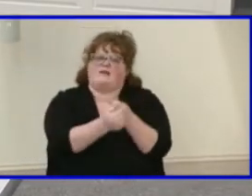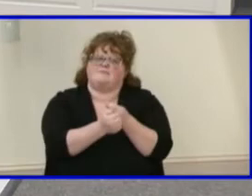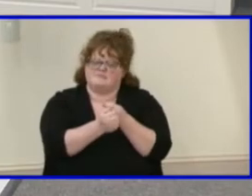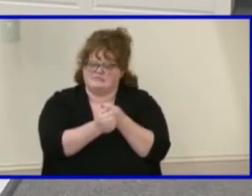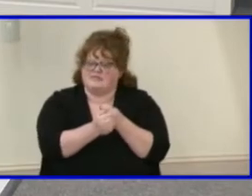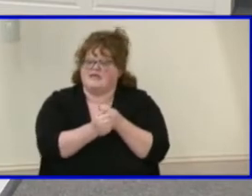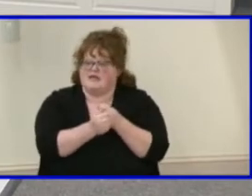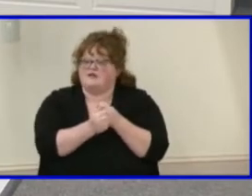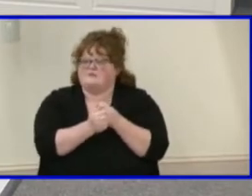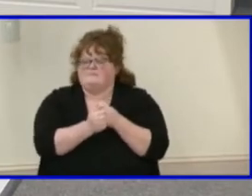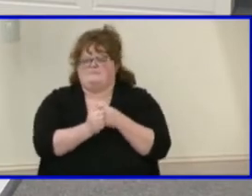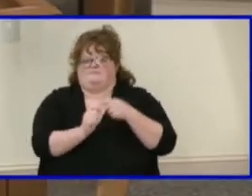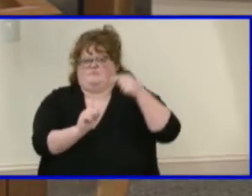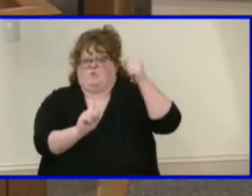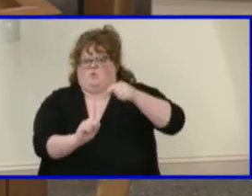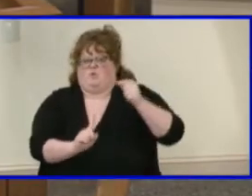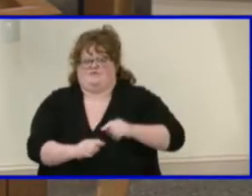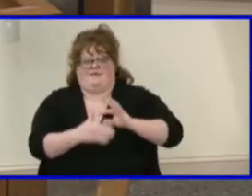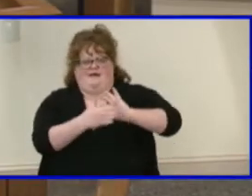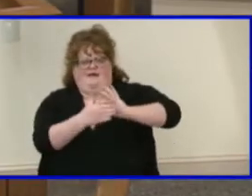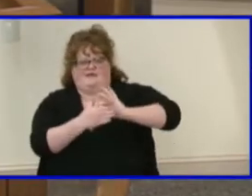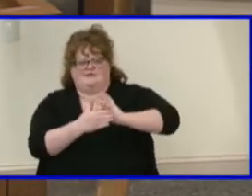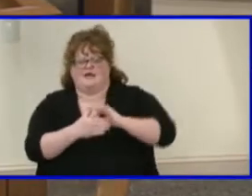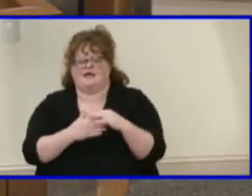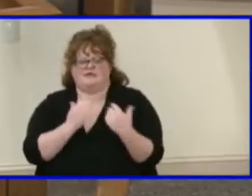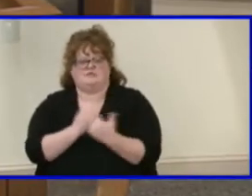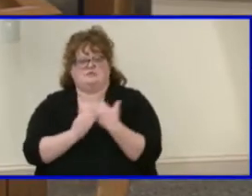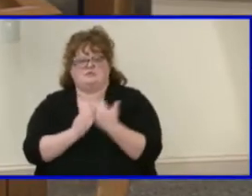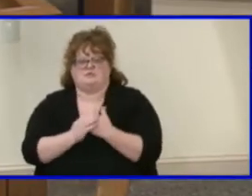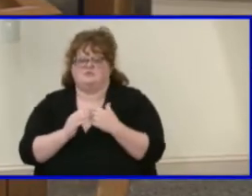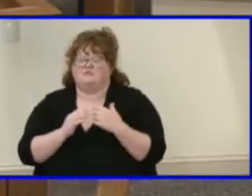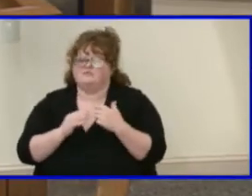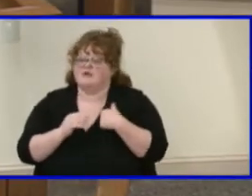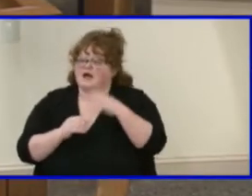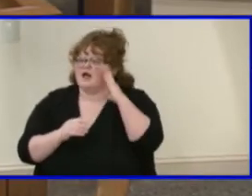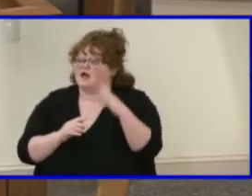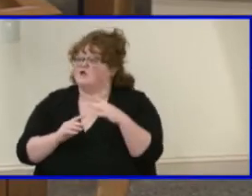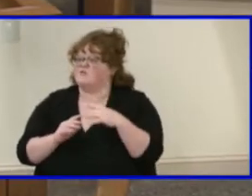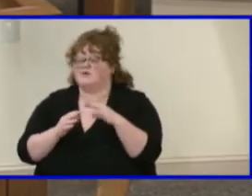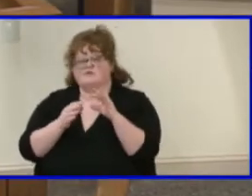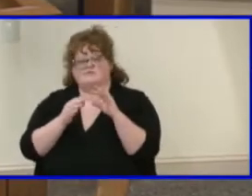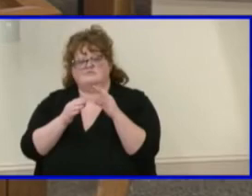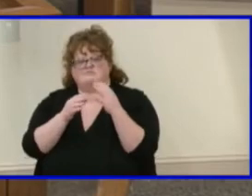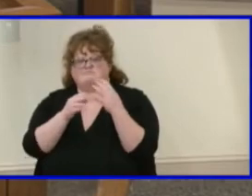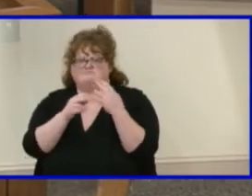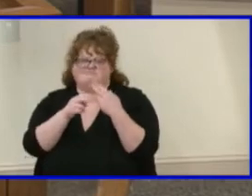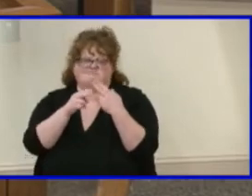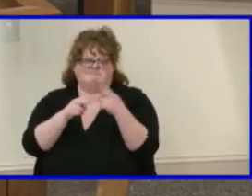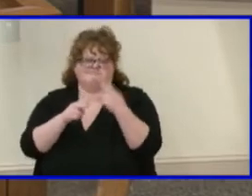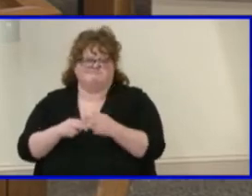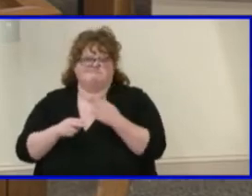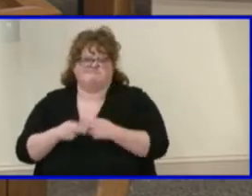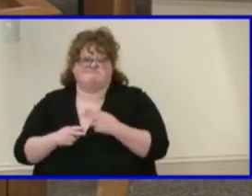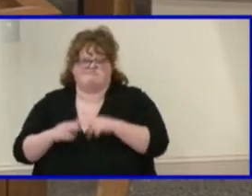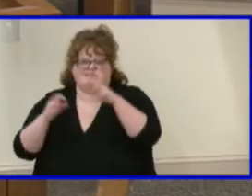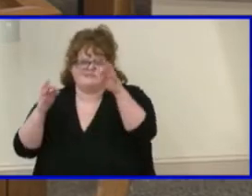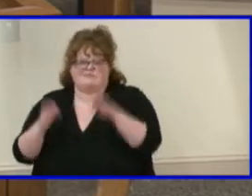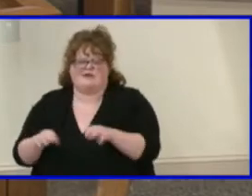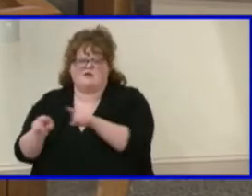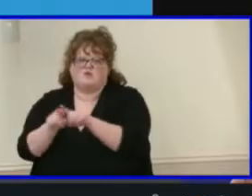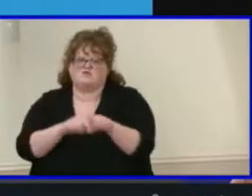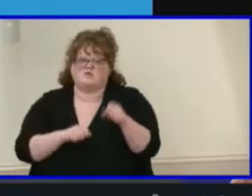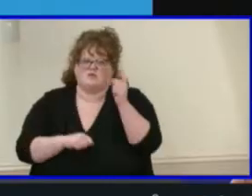I will now highlight these content updates, which are outlined in greater detail in the Executive Summary provided, beginning on page 3.